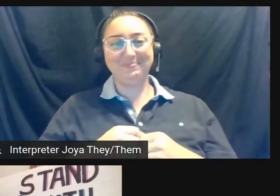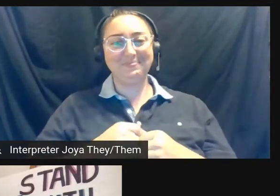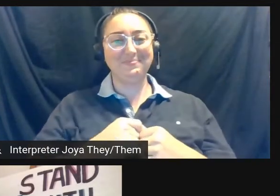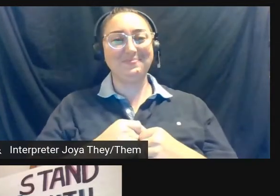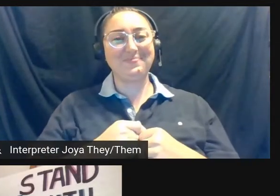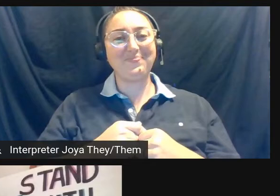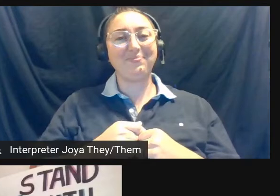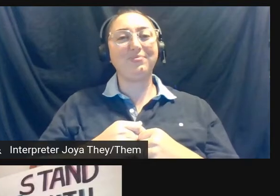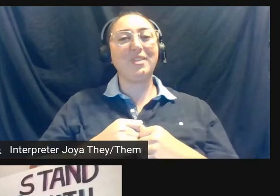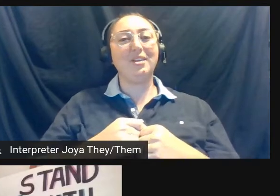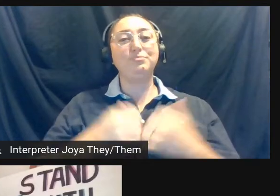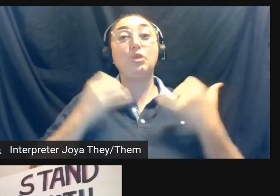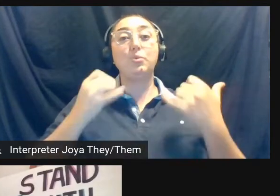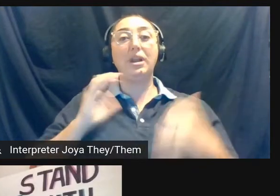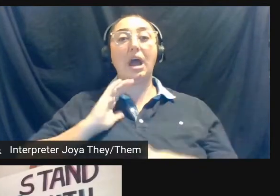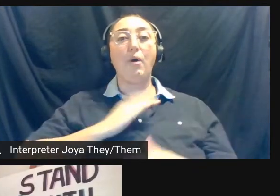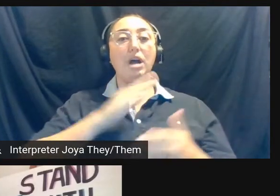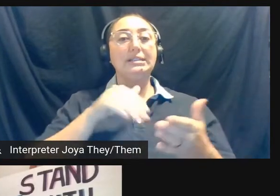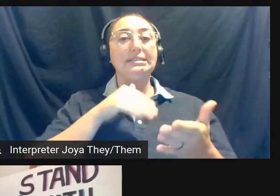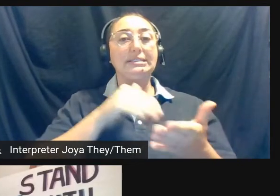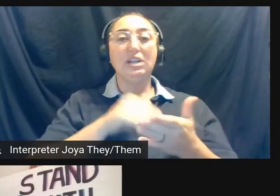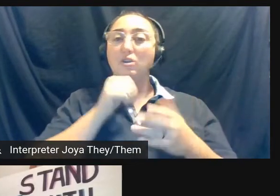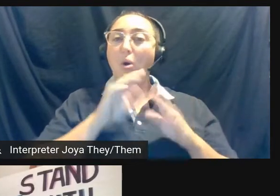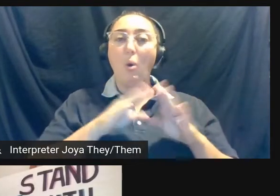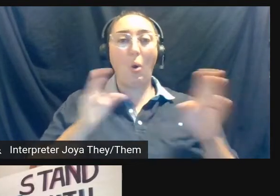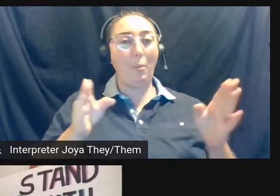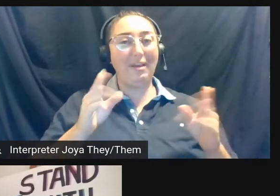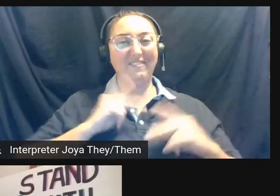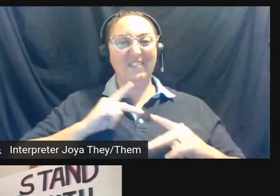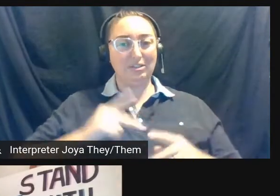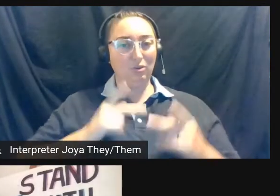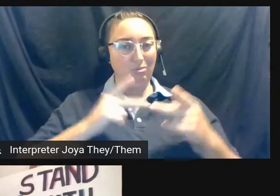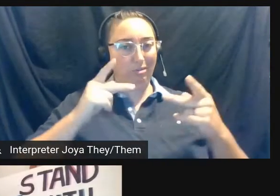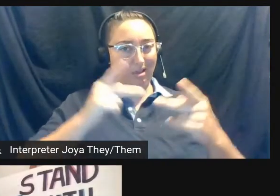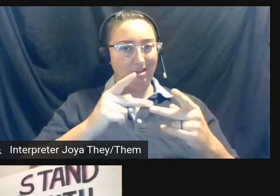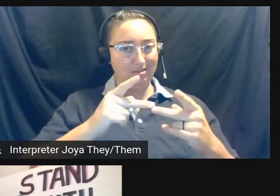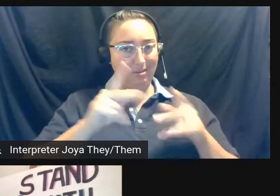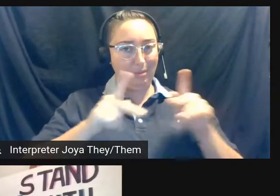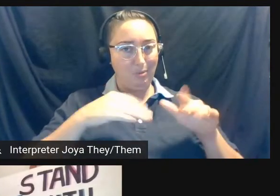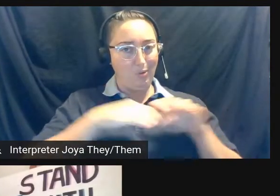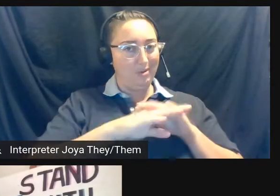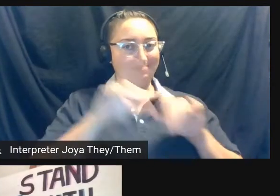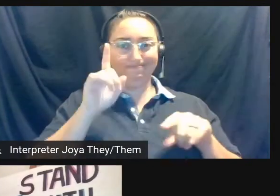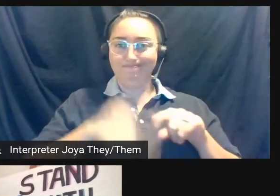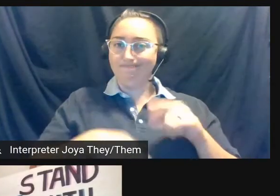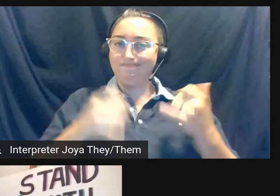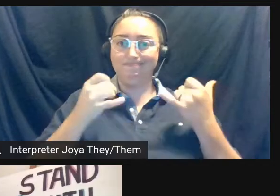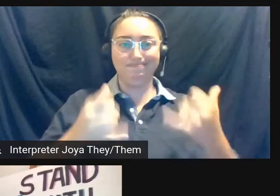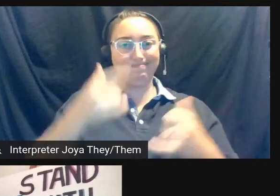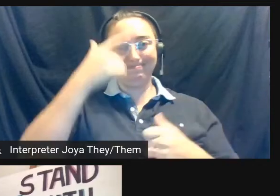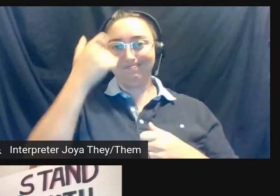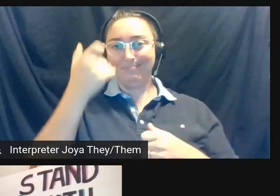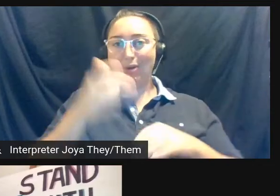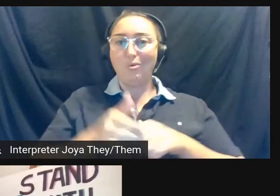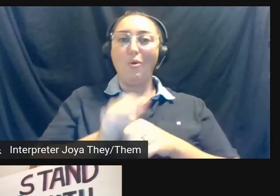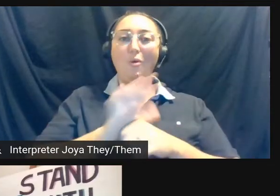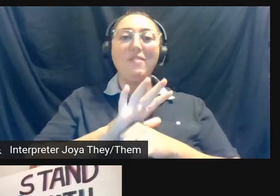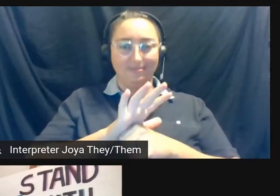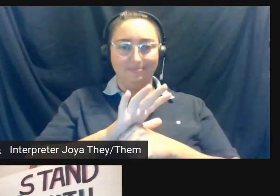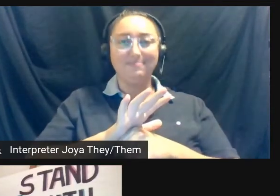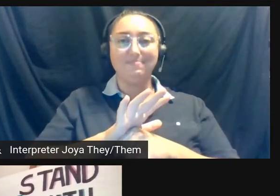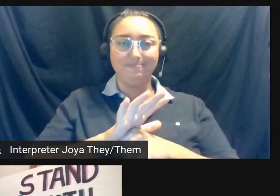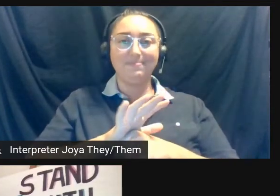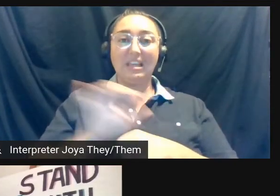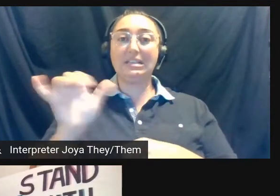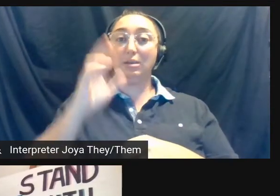Right now, our center isn't open as a physical space to the public because of COVID, the same reason that we are